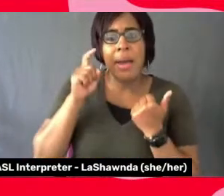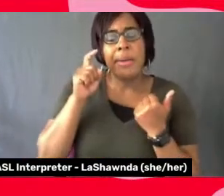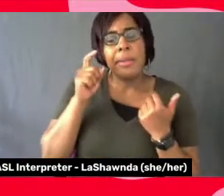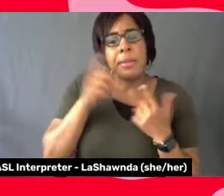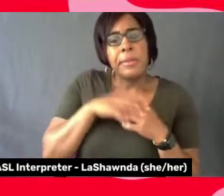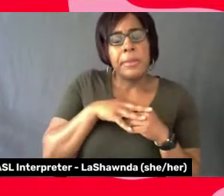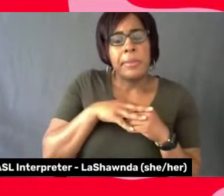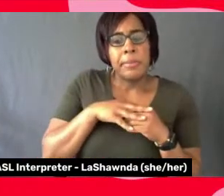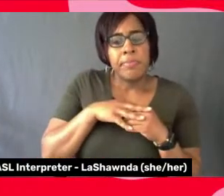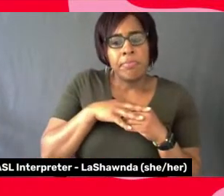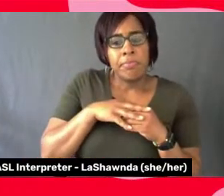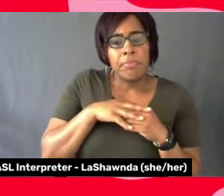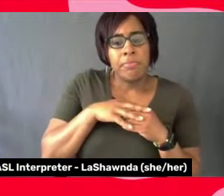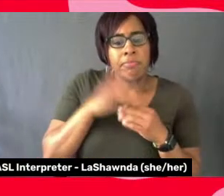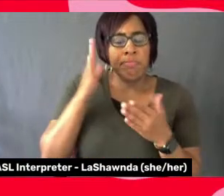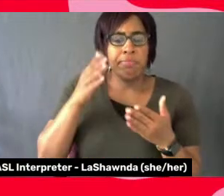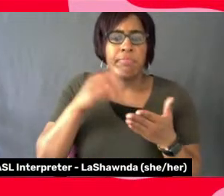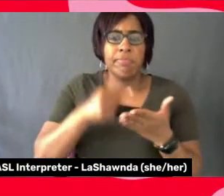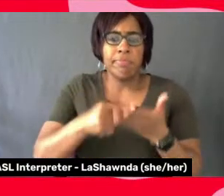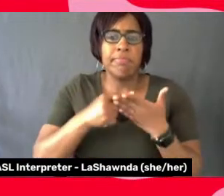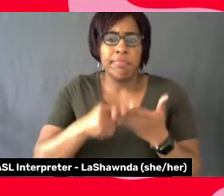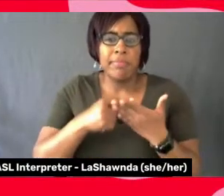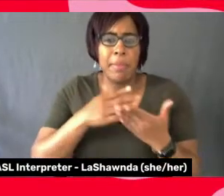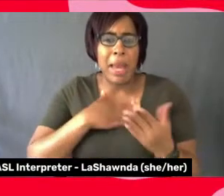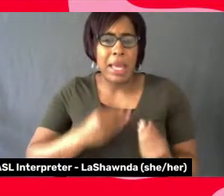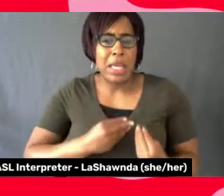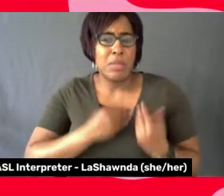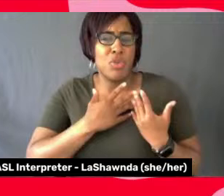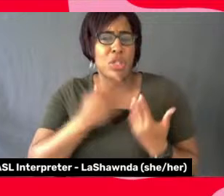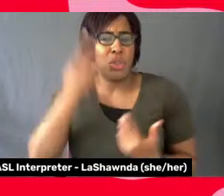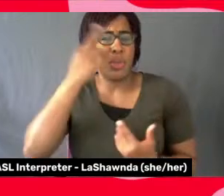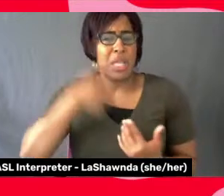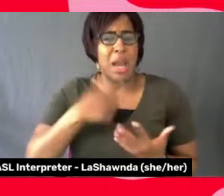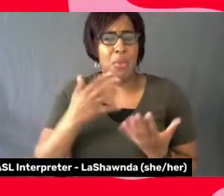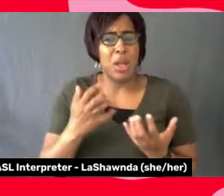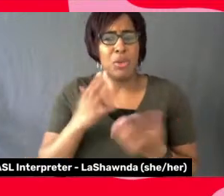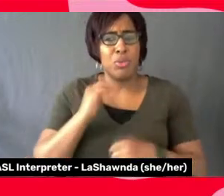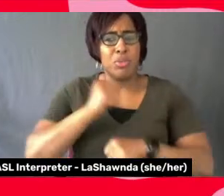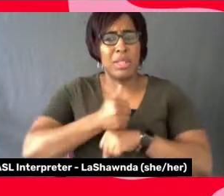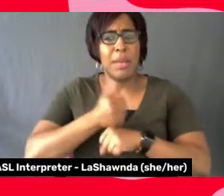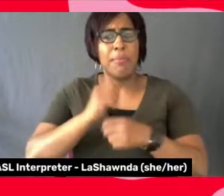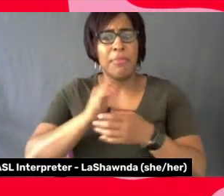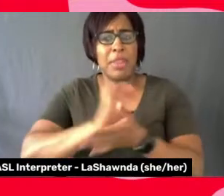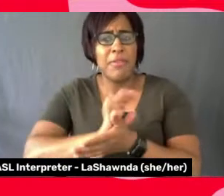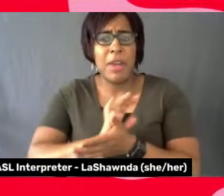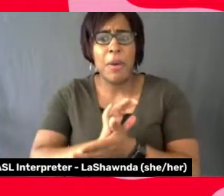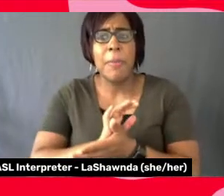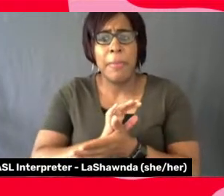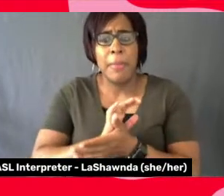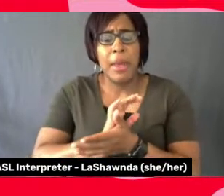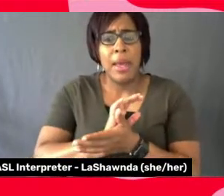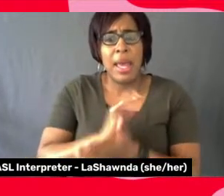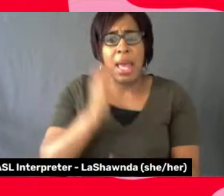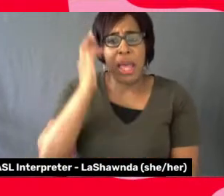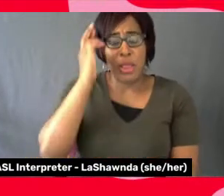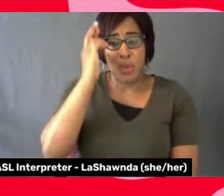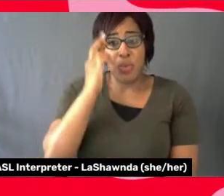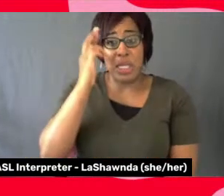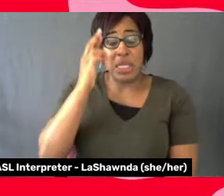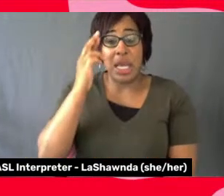is, what it was for making this film, and why I was immediately taken when I read the book,